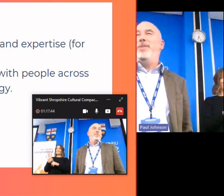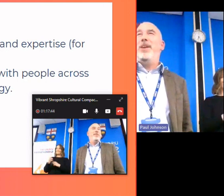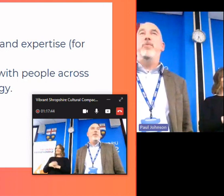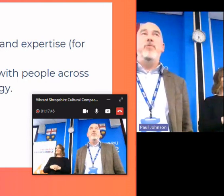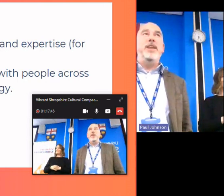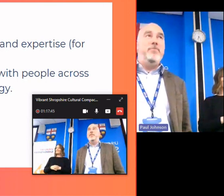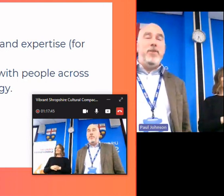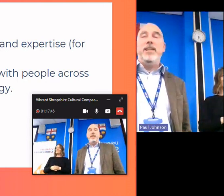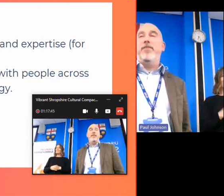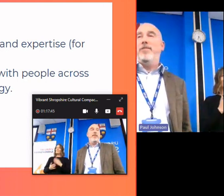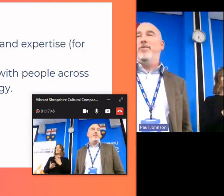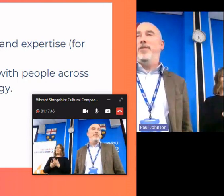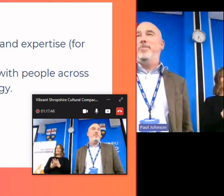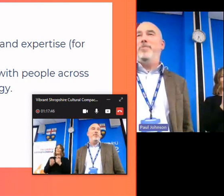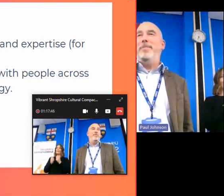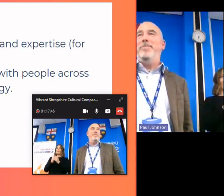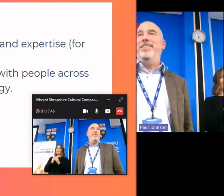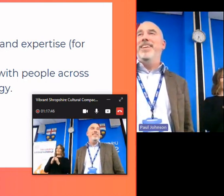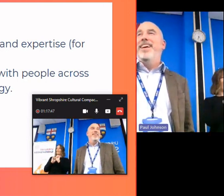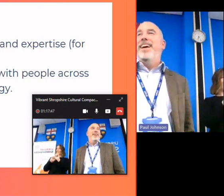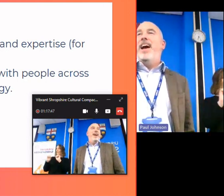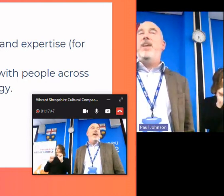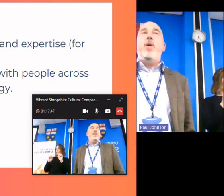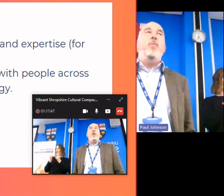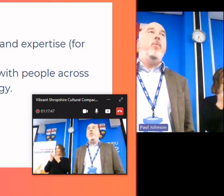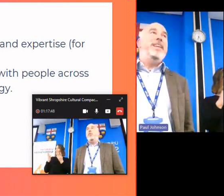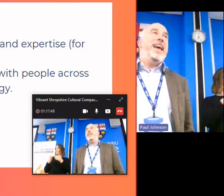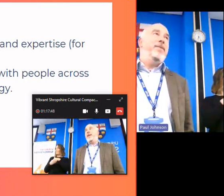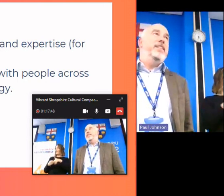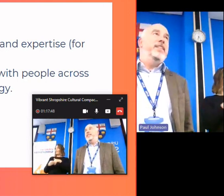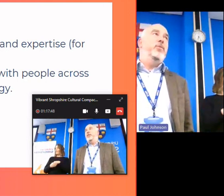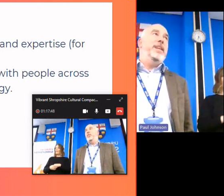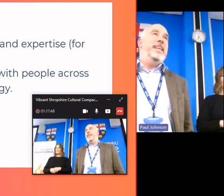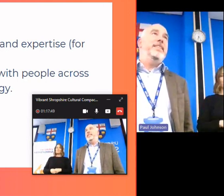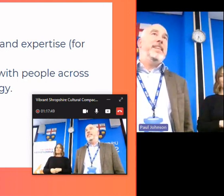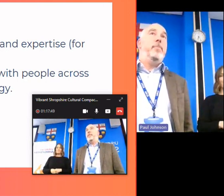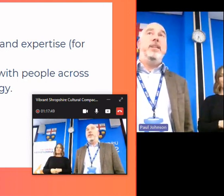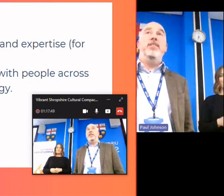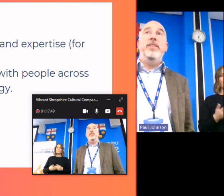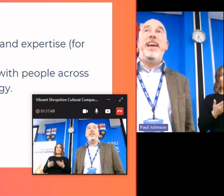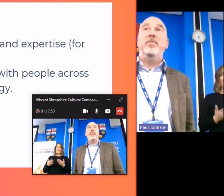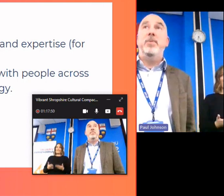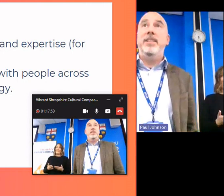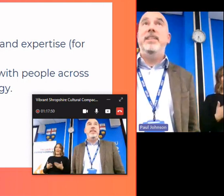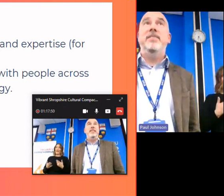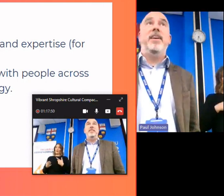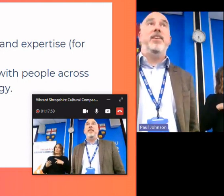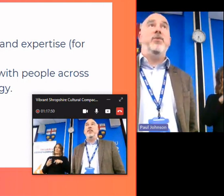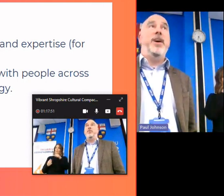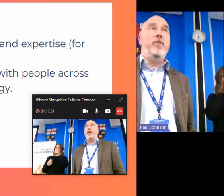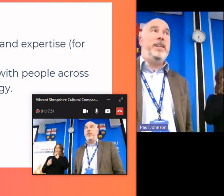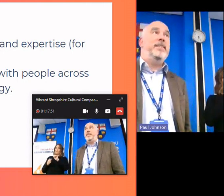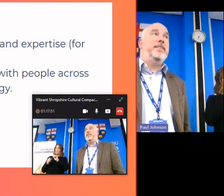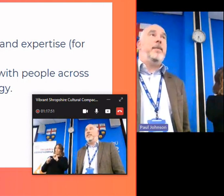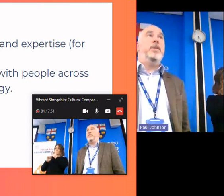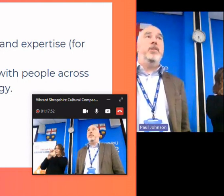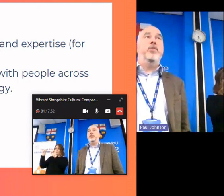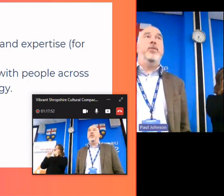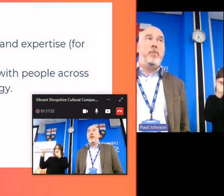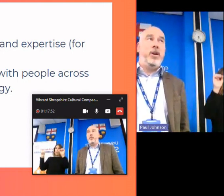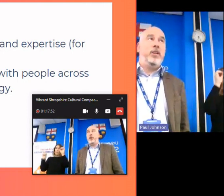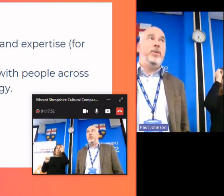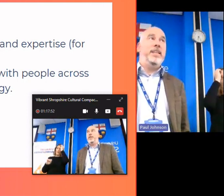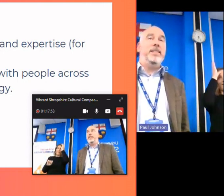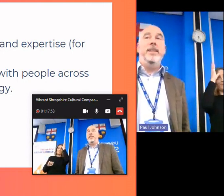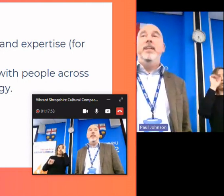um so you know we're really really grateful for the board members and what we now need to do is we need to tap into the expertise that you have we need to